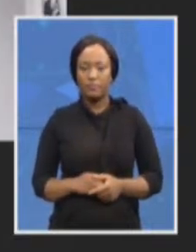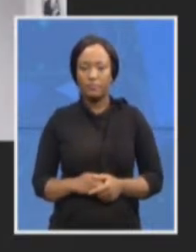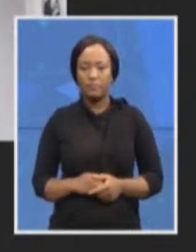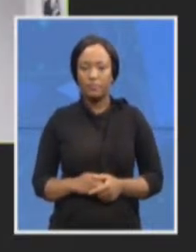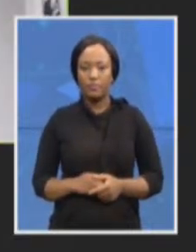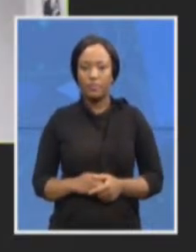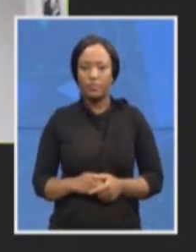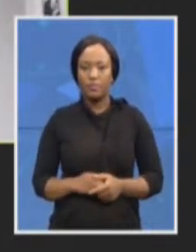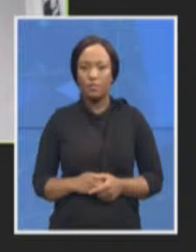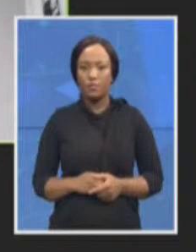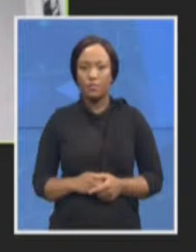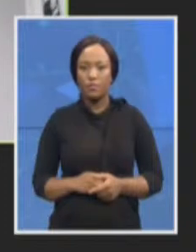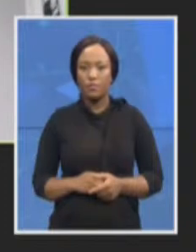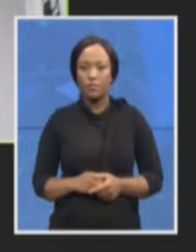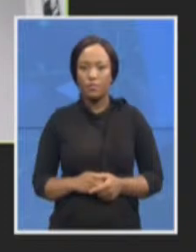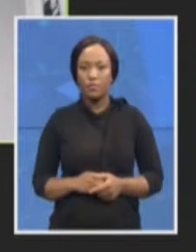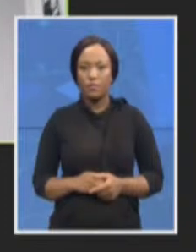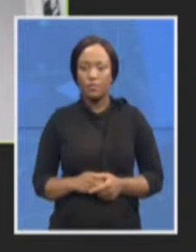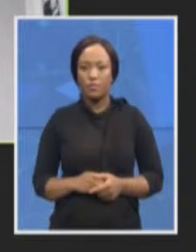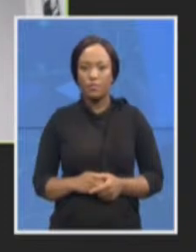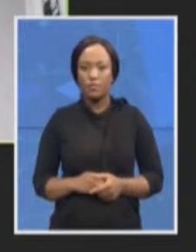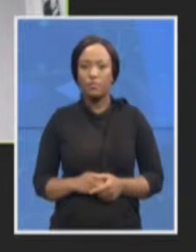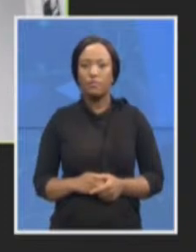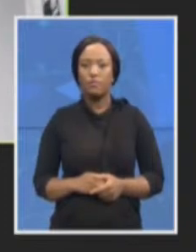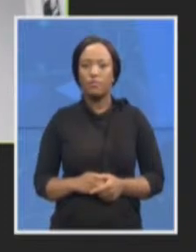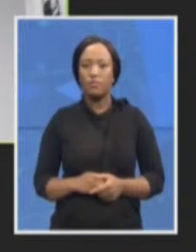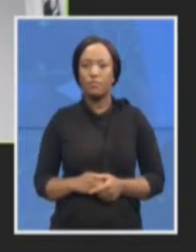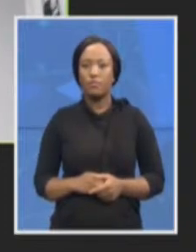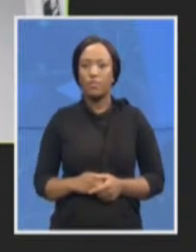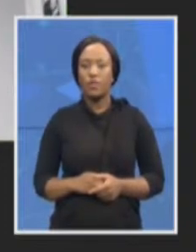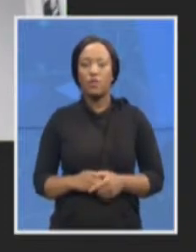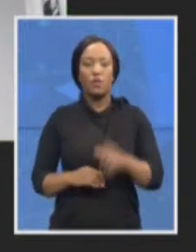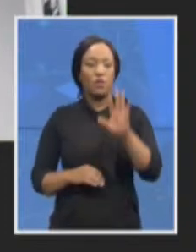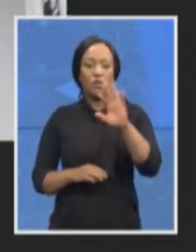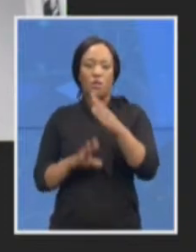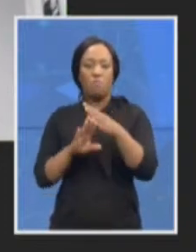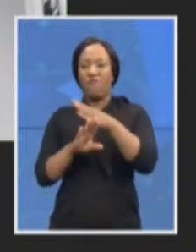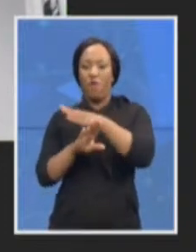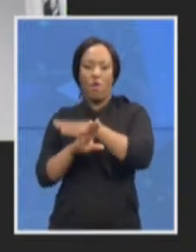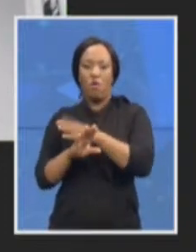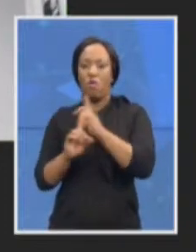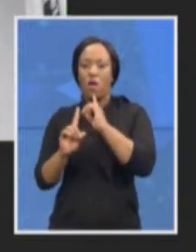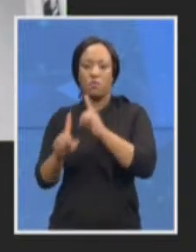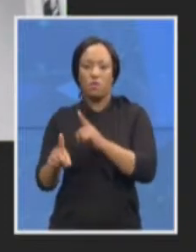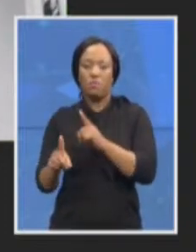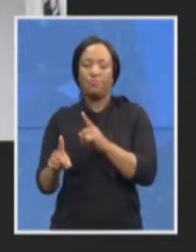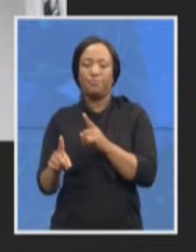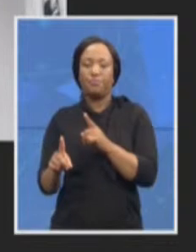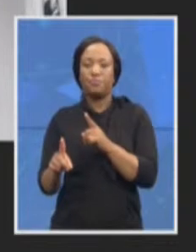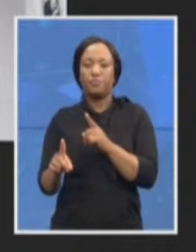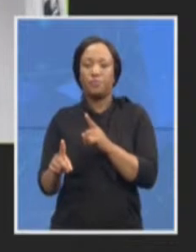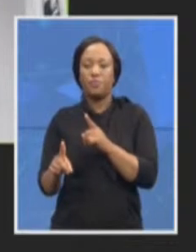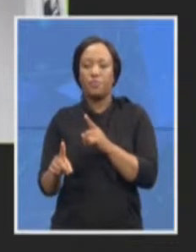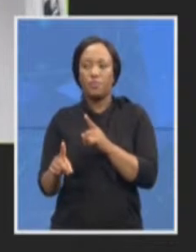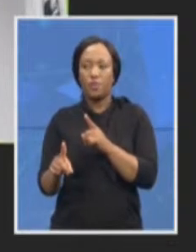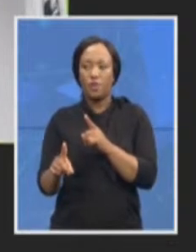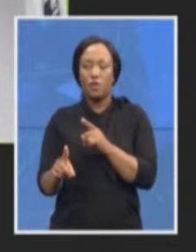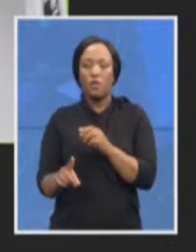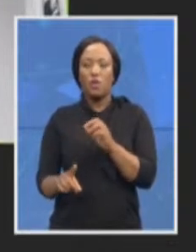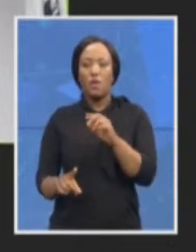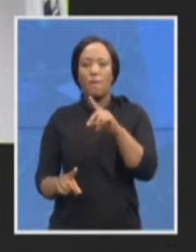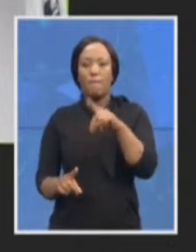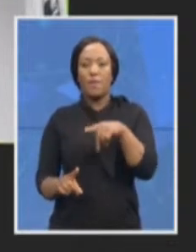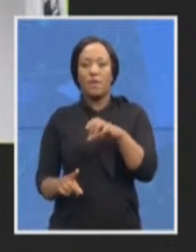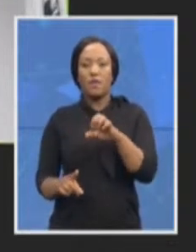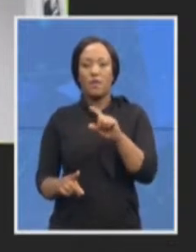Thank you. And I think before we go on to the next round, there was a, I think, Peter Dutois was the biggest shortcoming as well